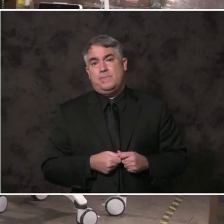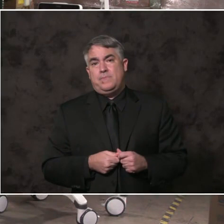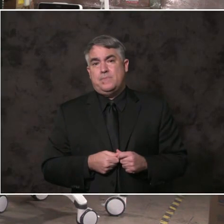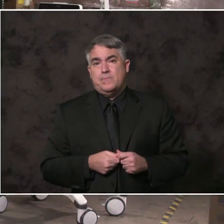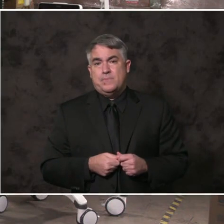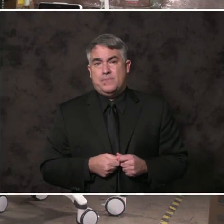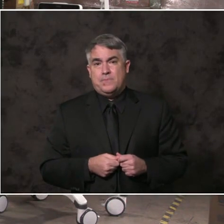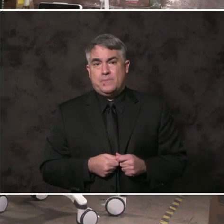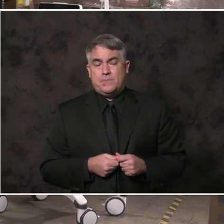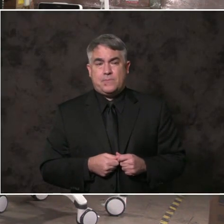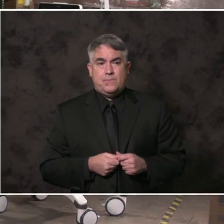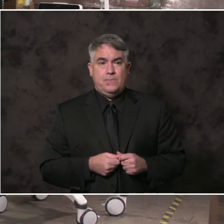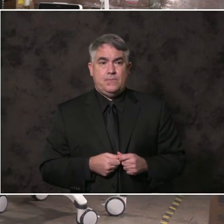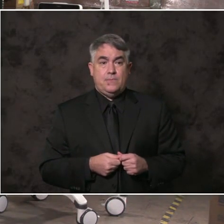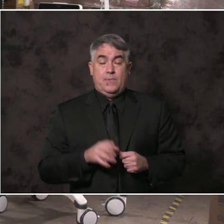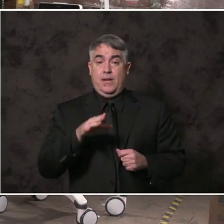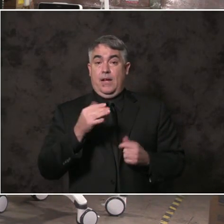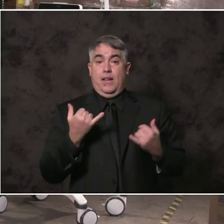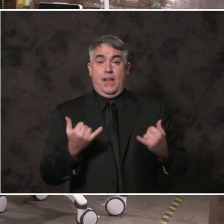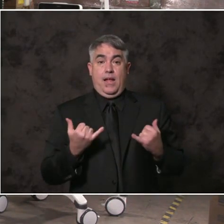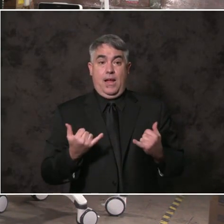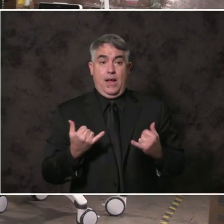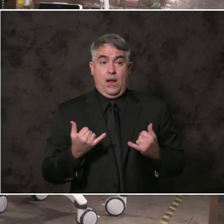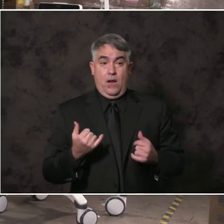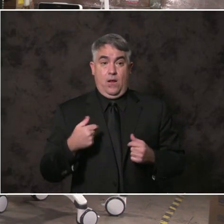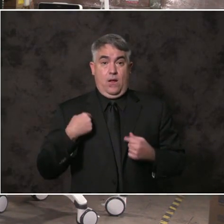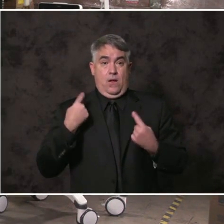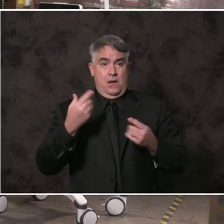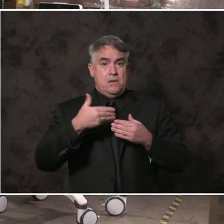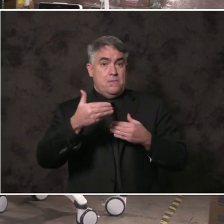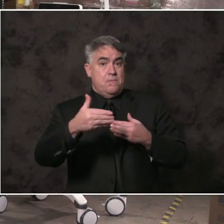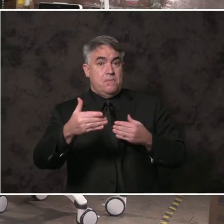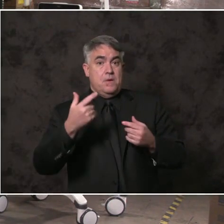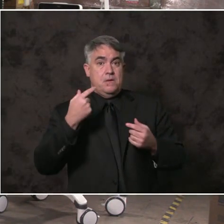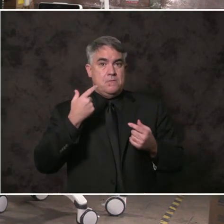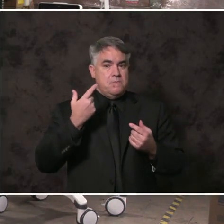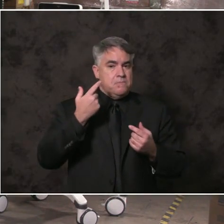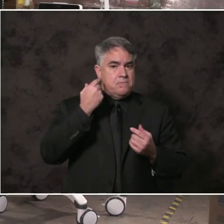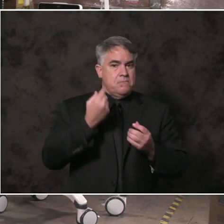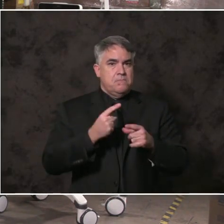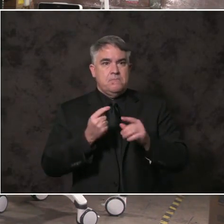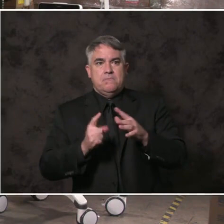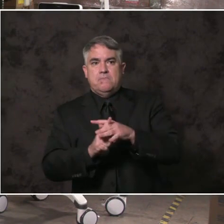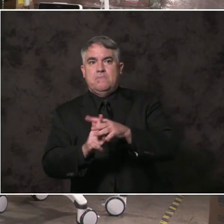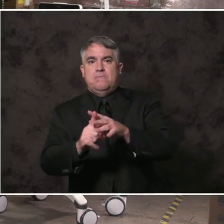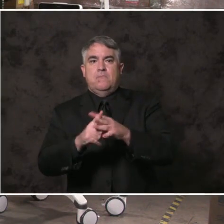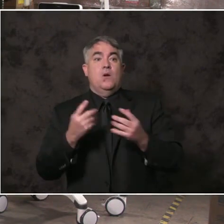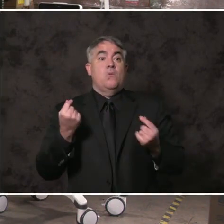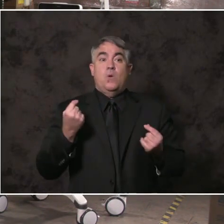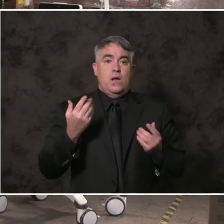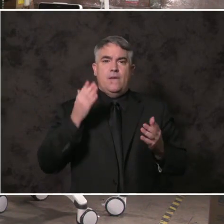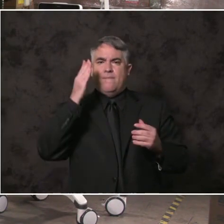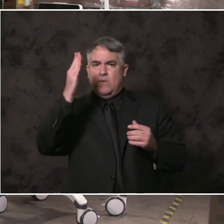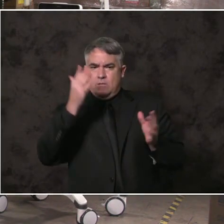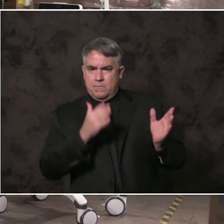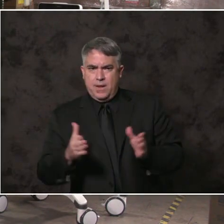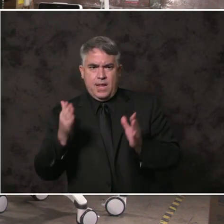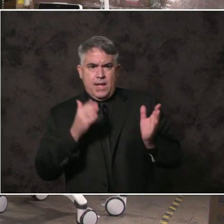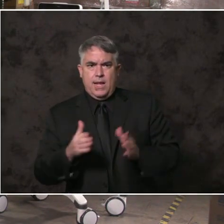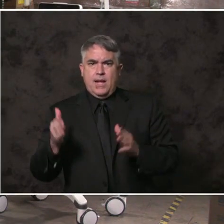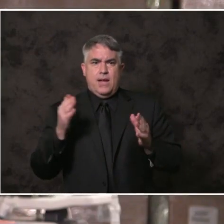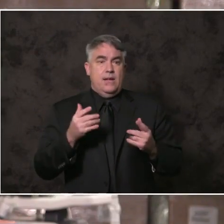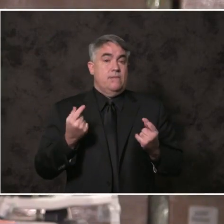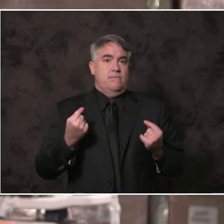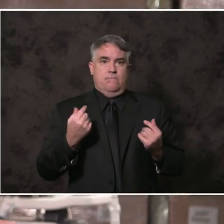And now with spring coming. With hope on the horizon. We must look towards the future and the incredible opportunities ahead.